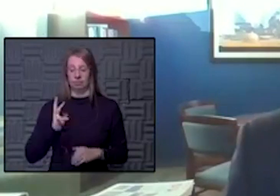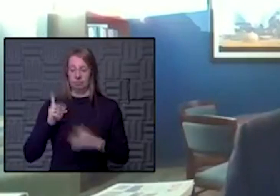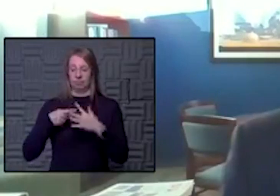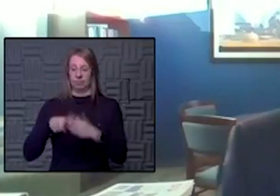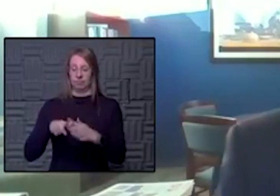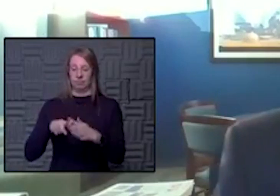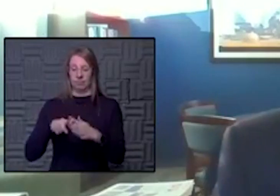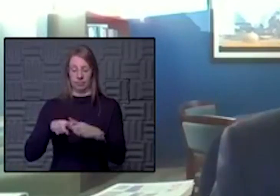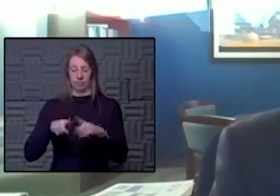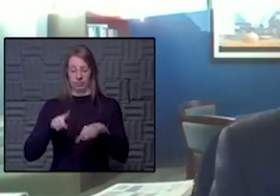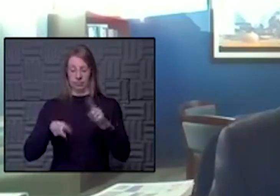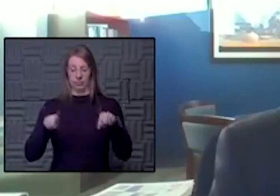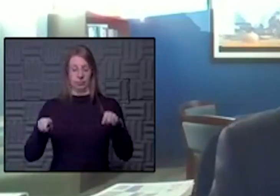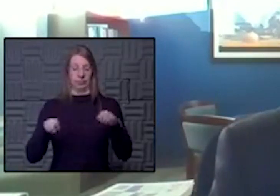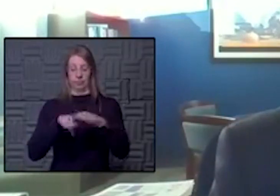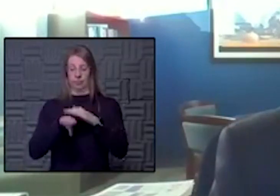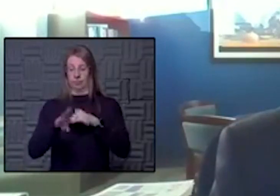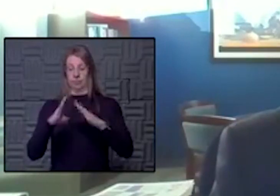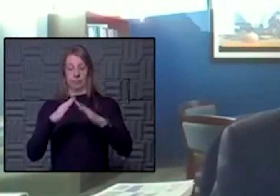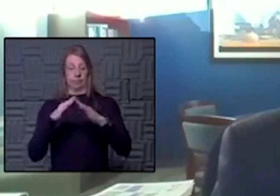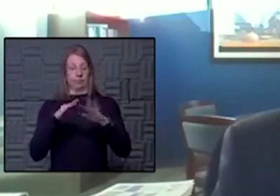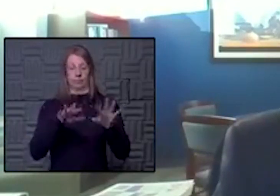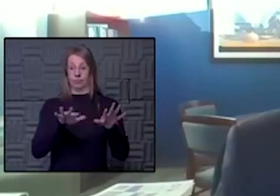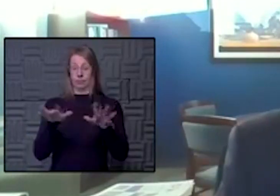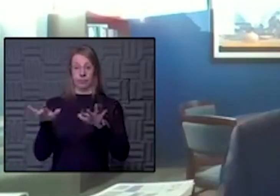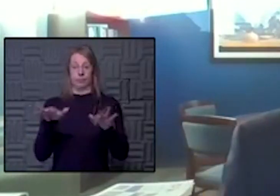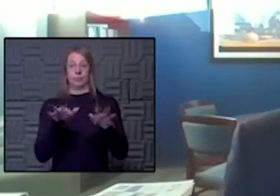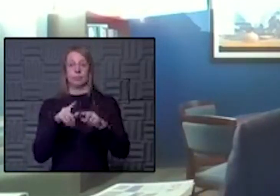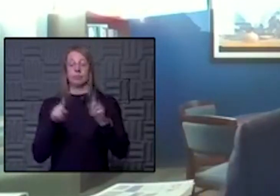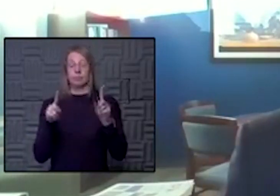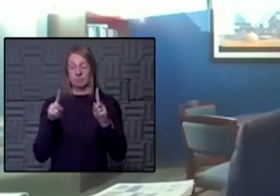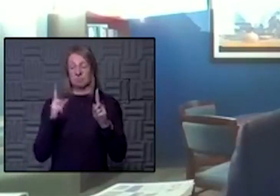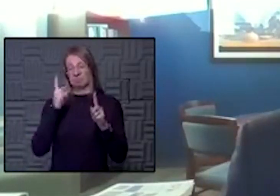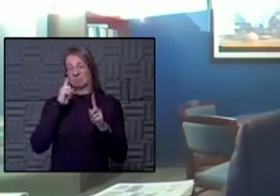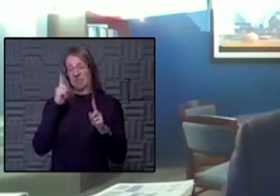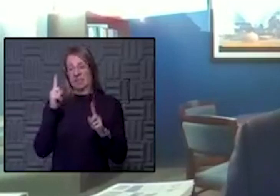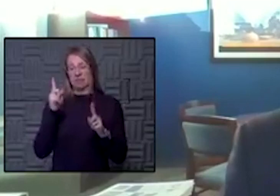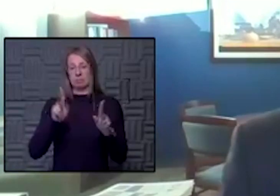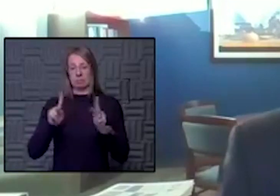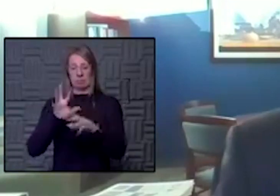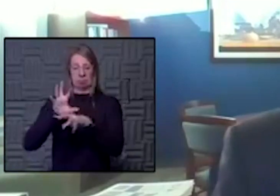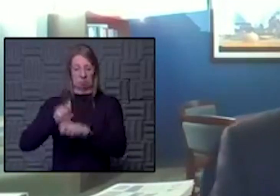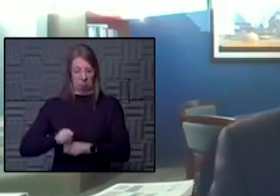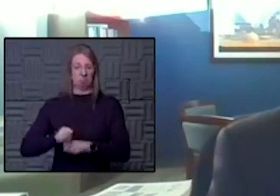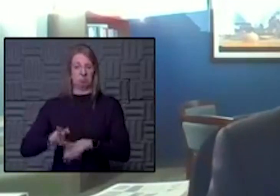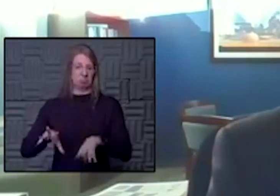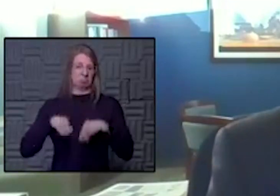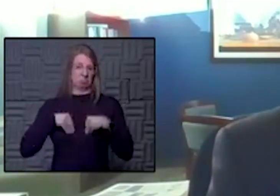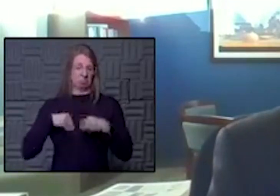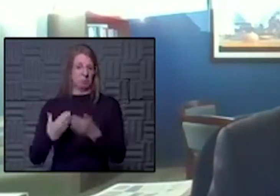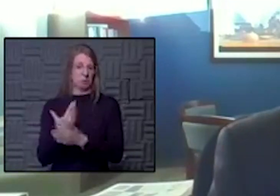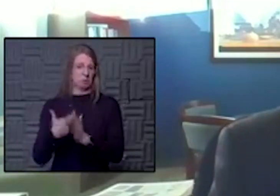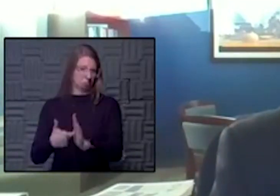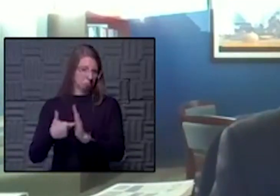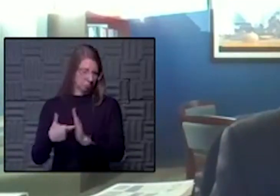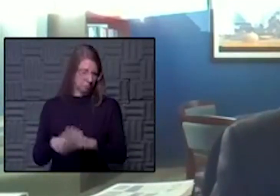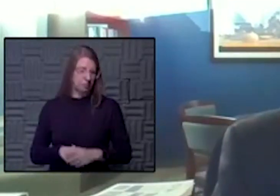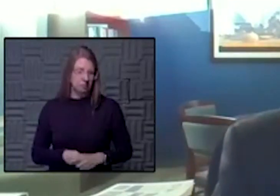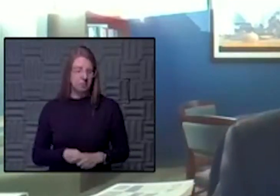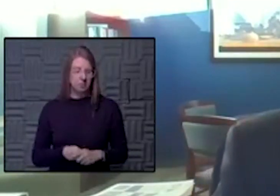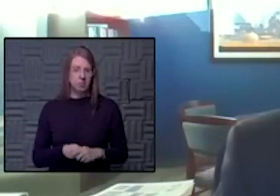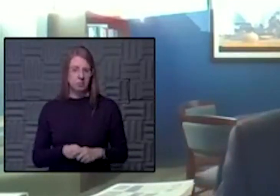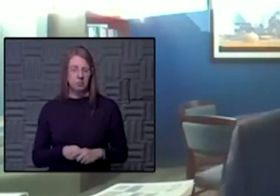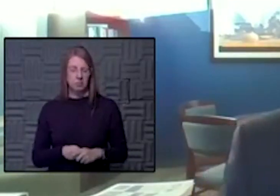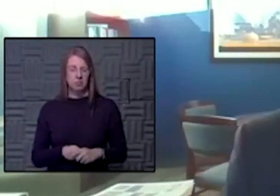variation as you go out into the community. But for the most part, I think folks have really adapted to this new requirement and moving